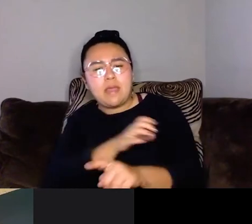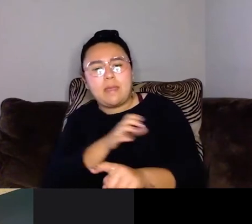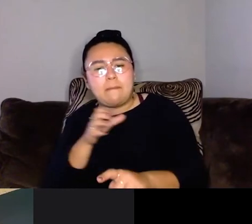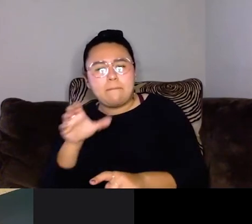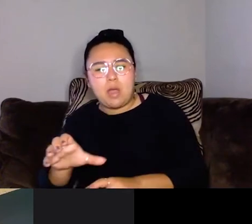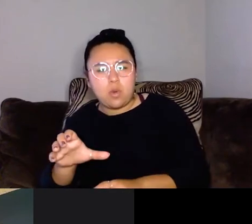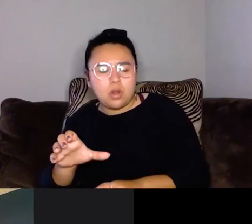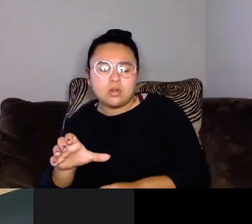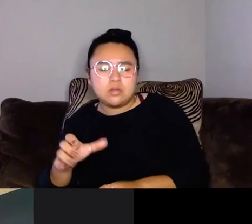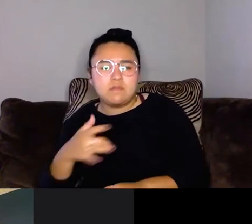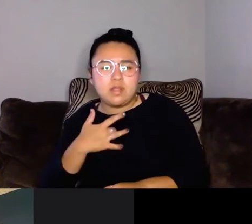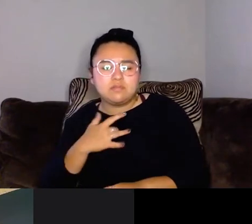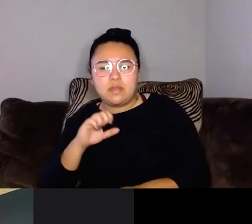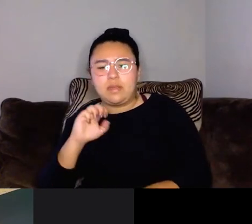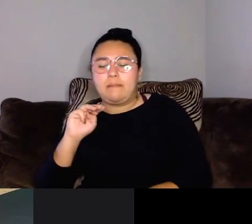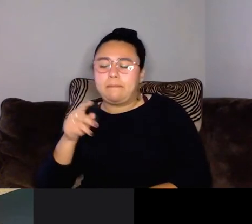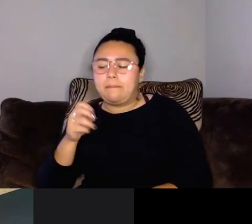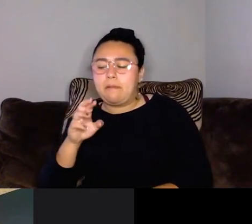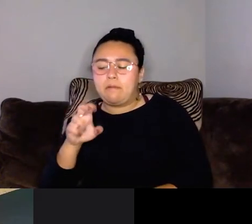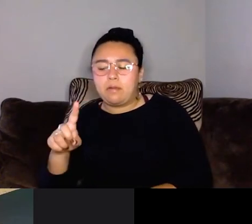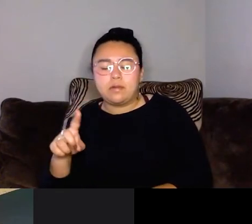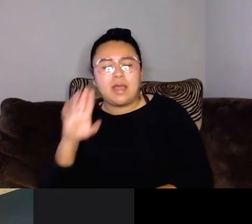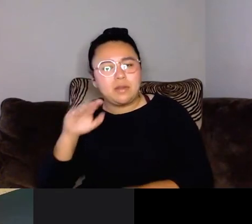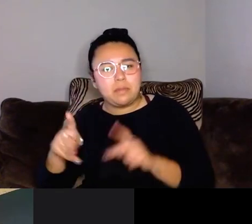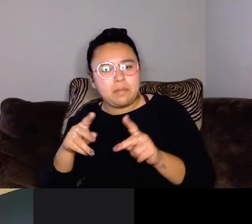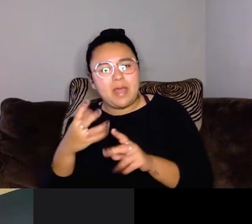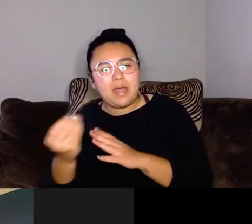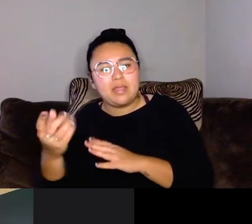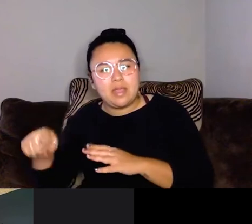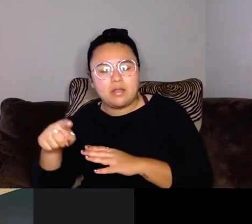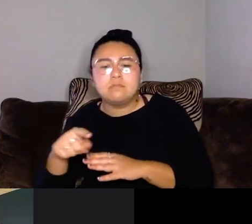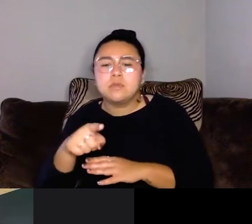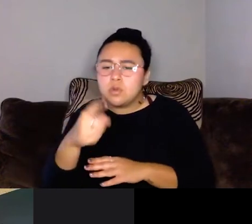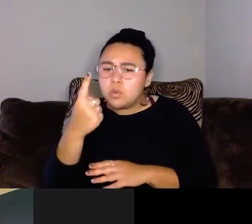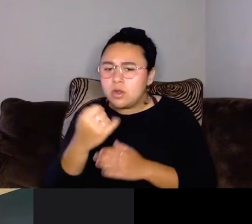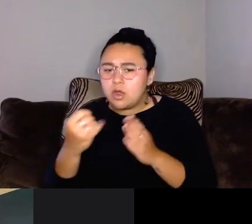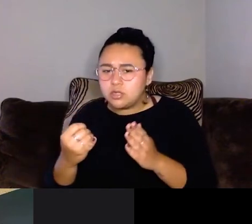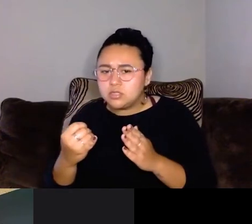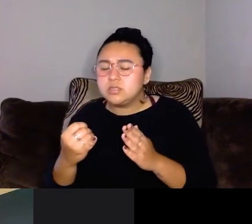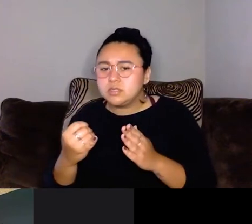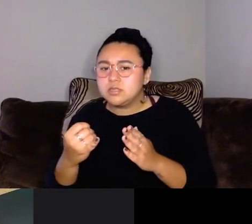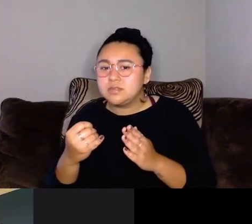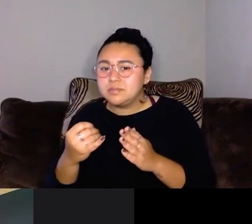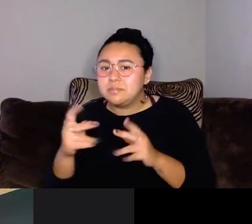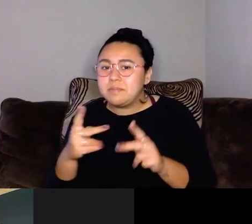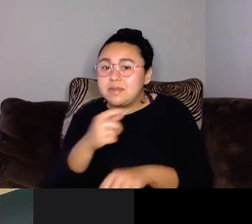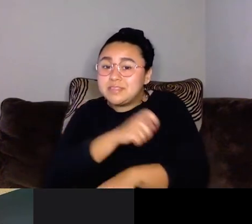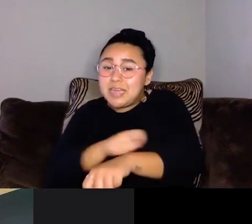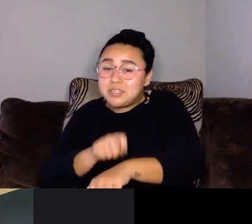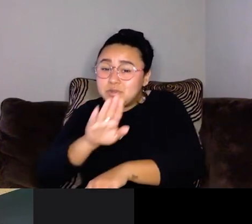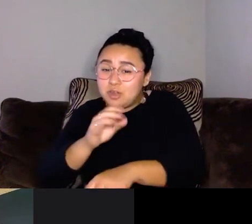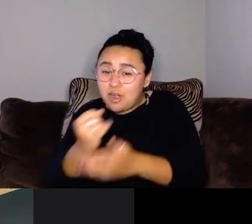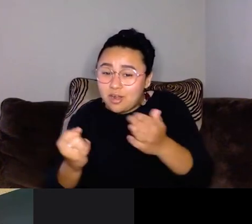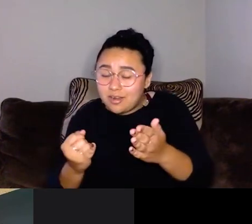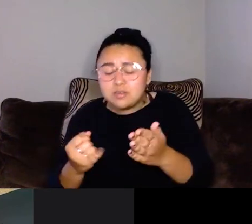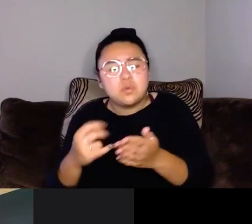I know that there are folks out there. Um, you're one of those artists who have a lot of folks out there that have tattoos of your work. What does that mean